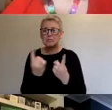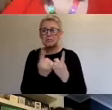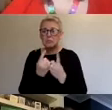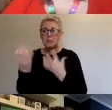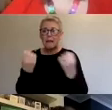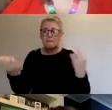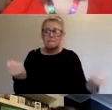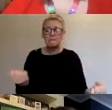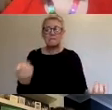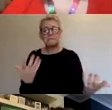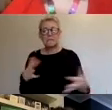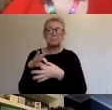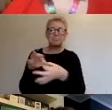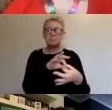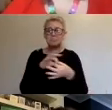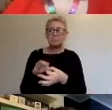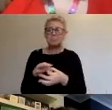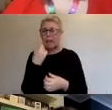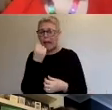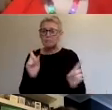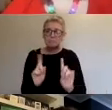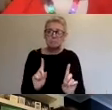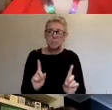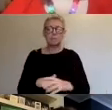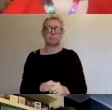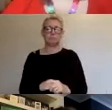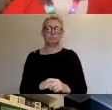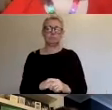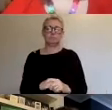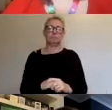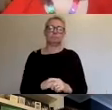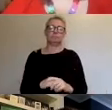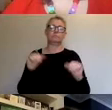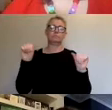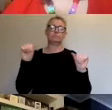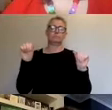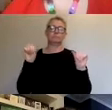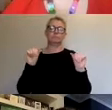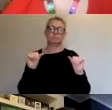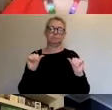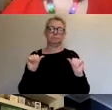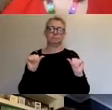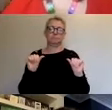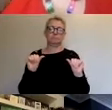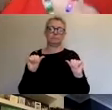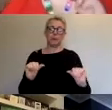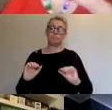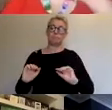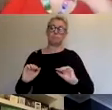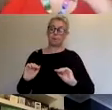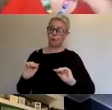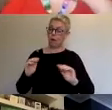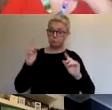do together as a citywide offer. I then, along with Joe, presented a couple of different